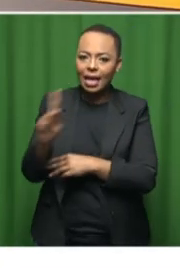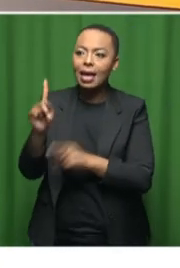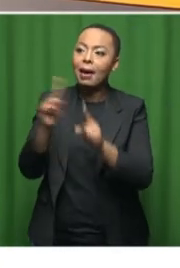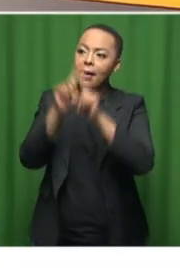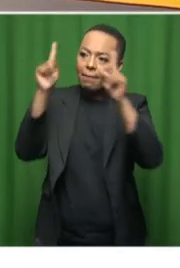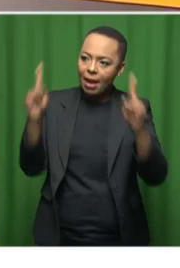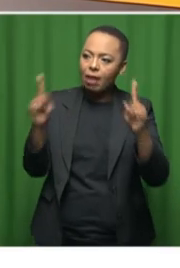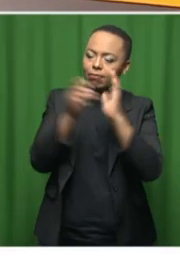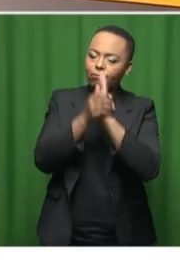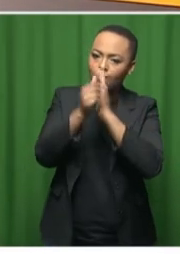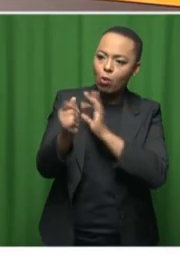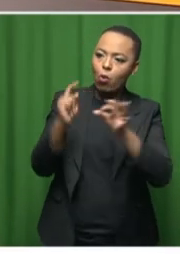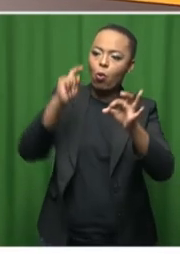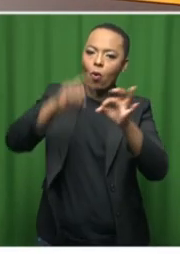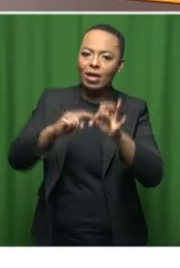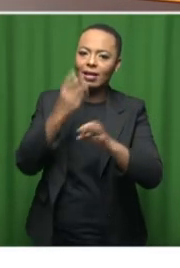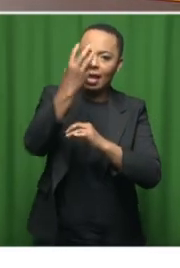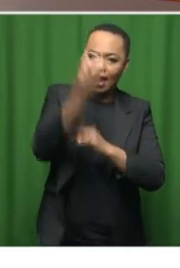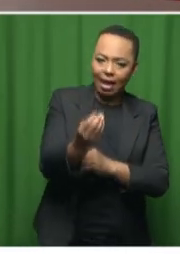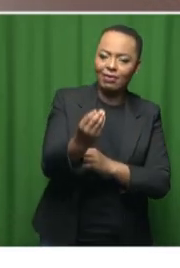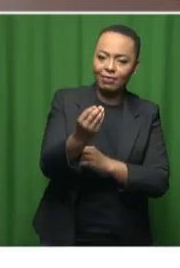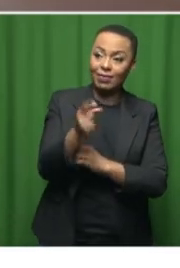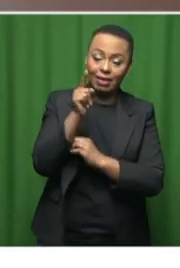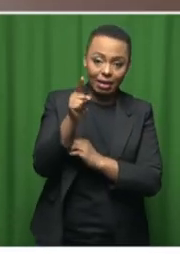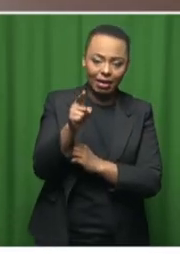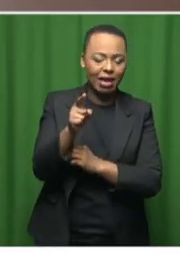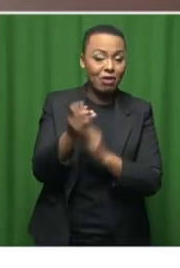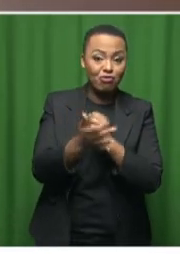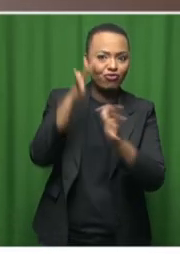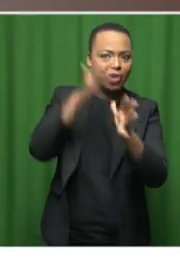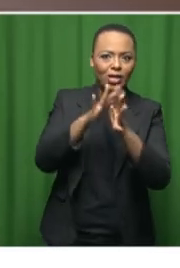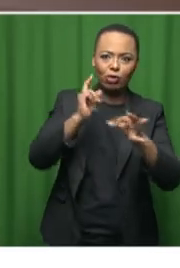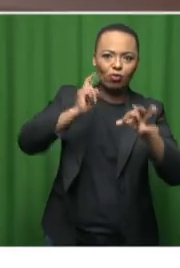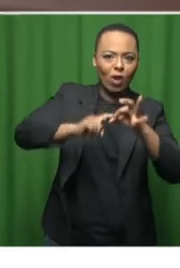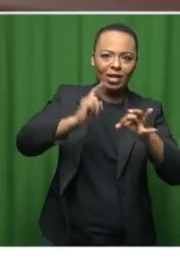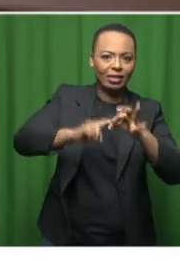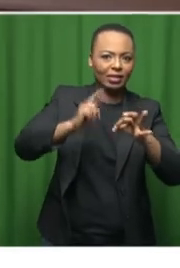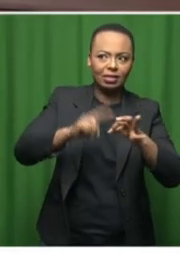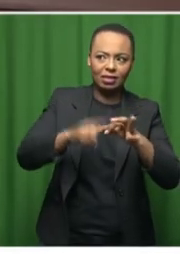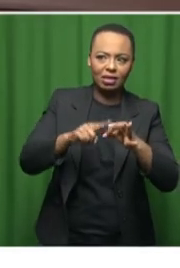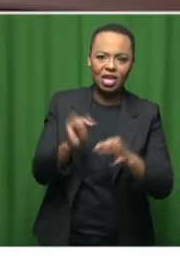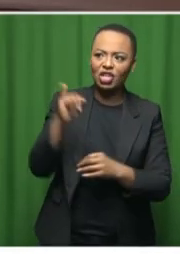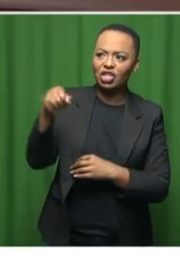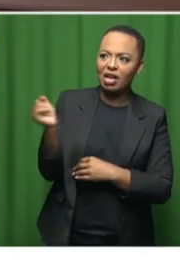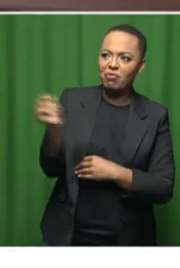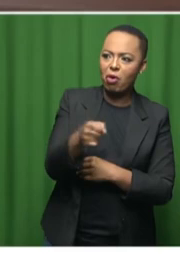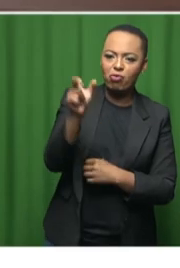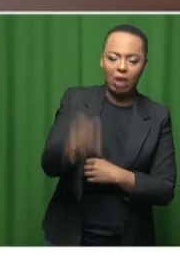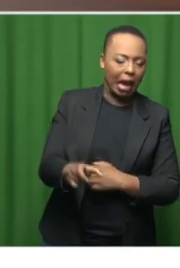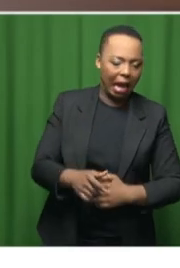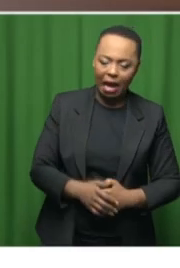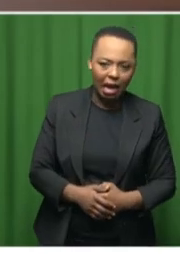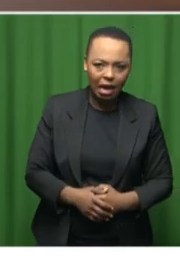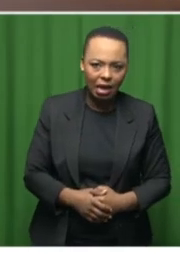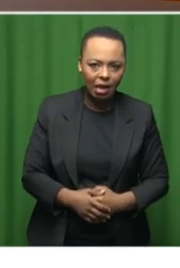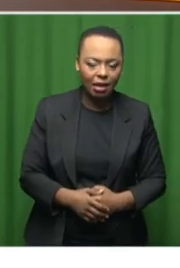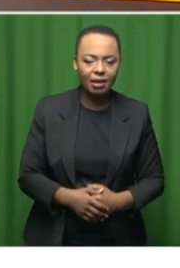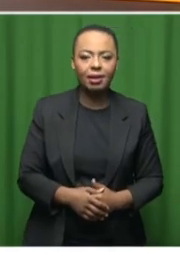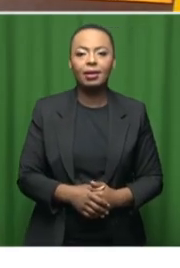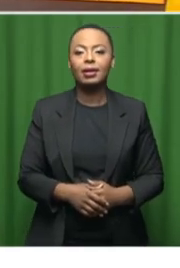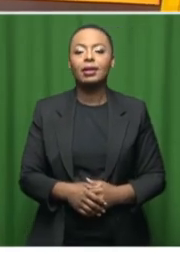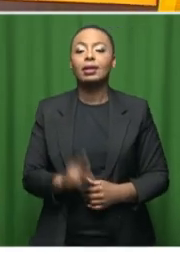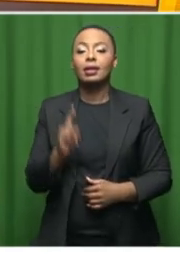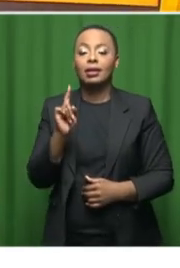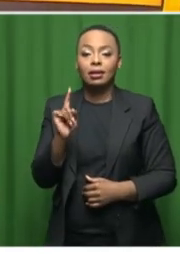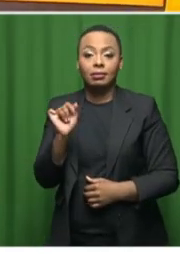implemented and the quality maintained at that level. Because we cannot compromise, not in the aviation. Now, and I know, you know, this is where